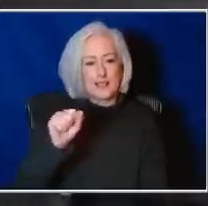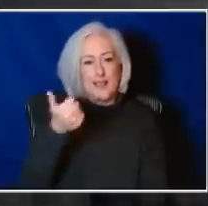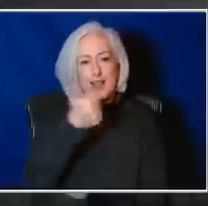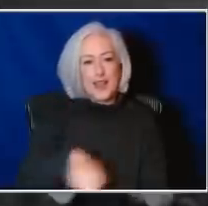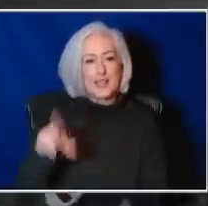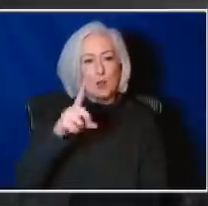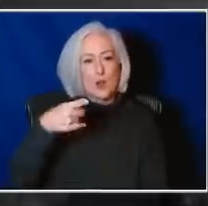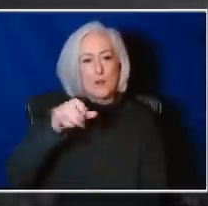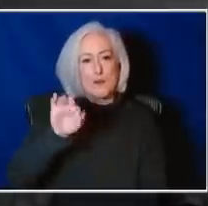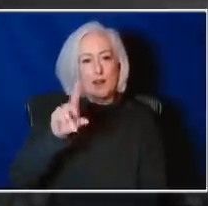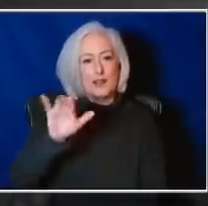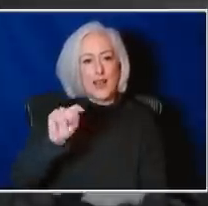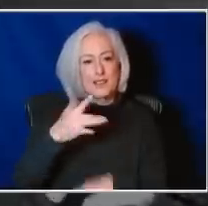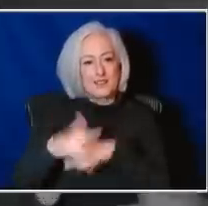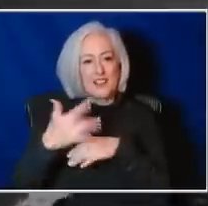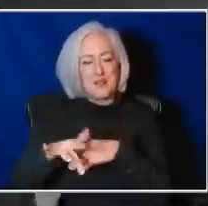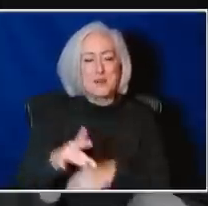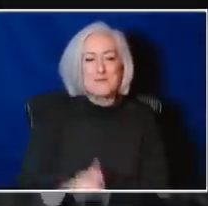available.